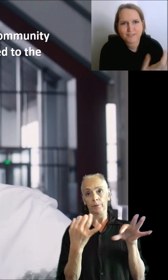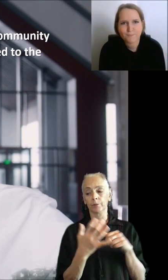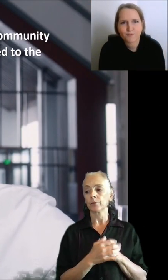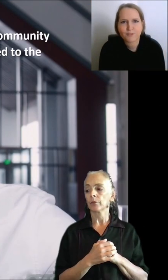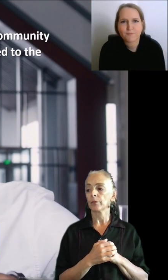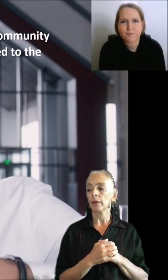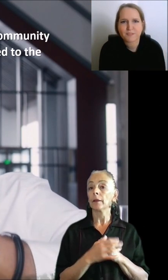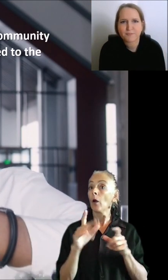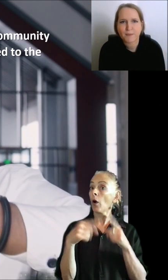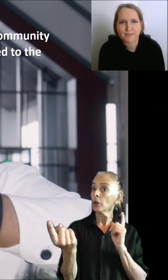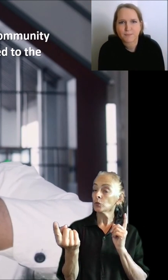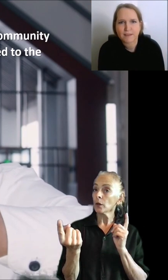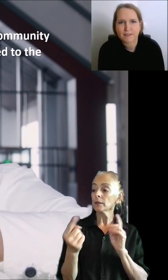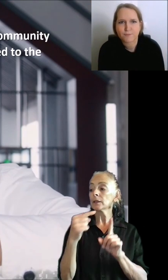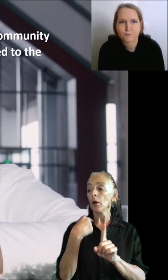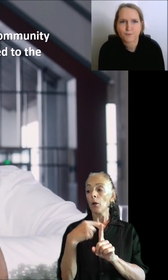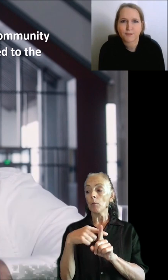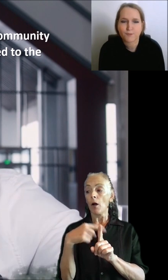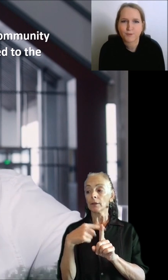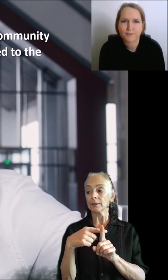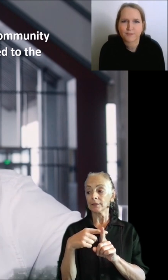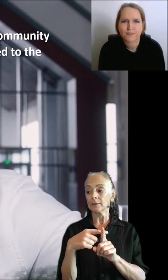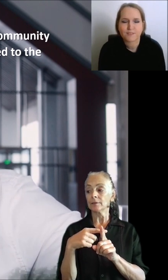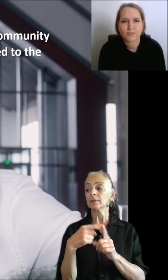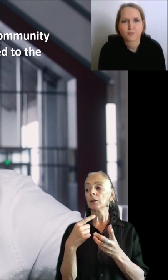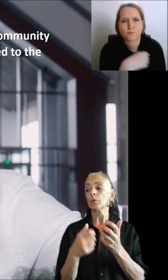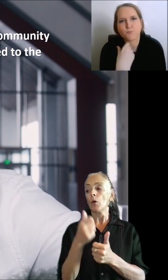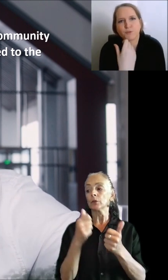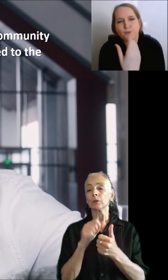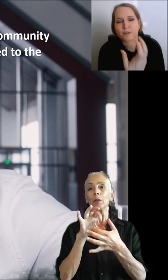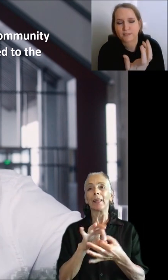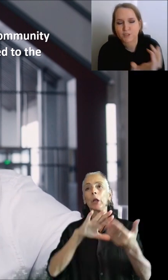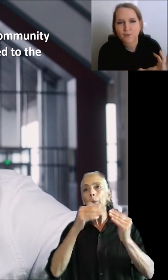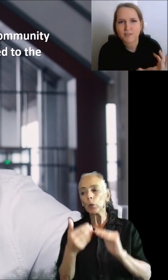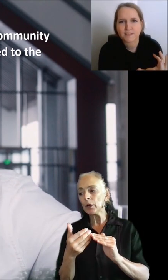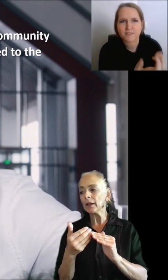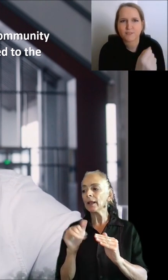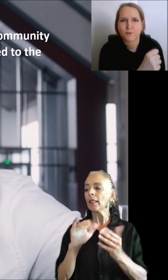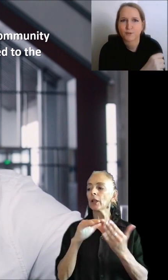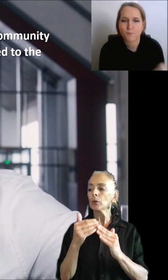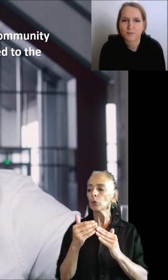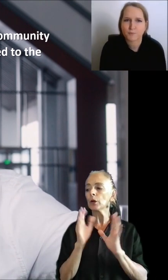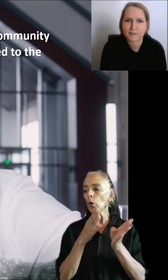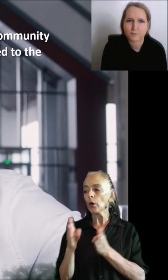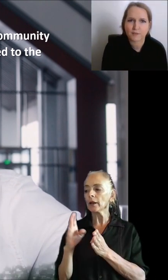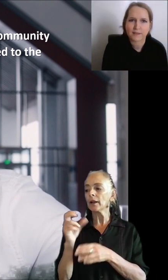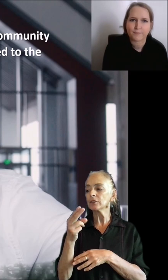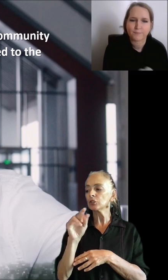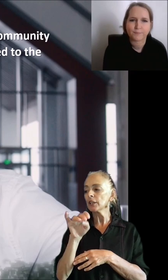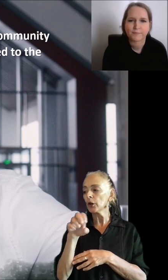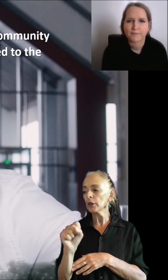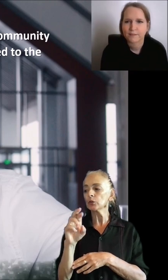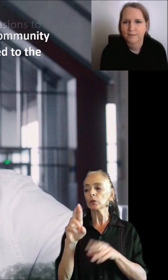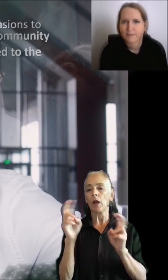contrast, positive received matters mainly concern the community, such as community-organized charities or topics related to the